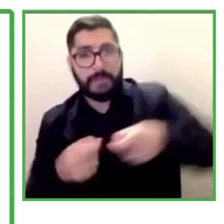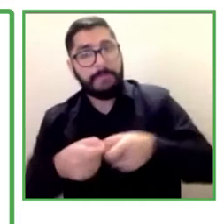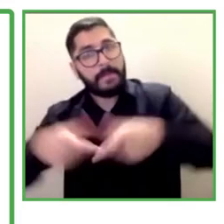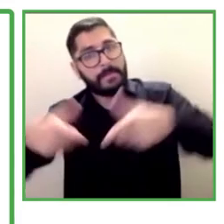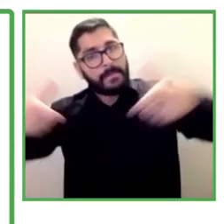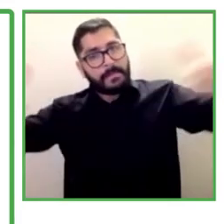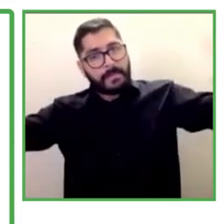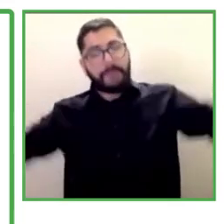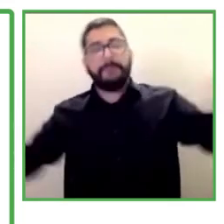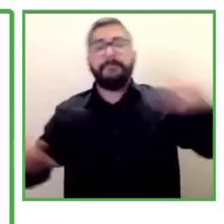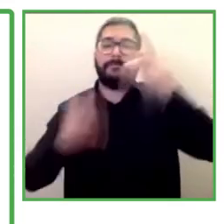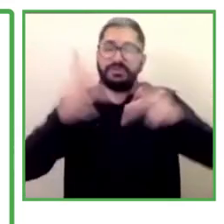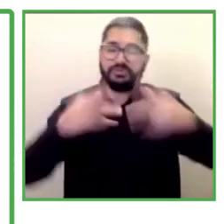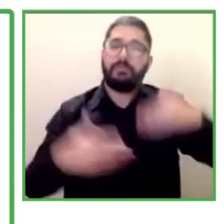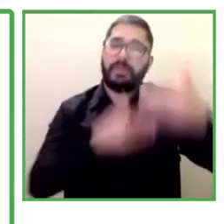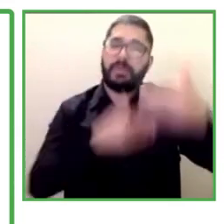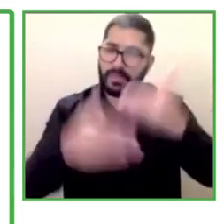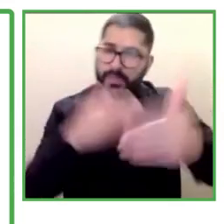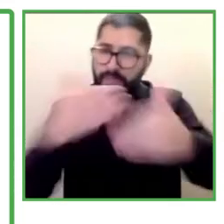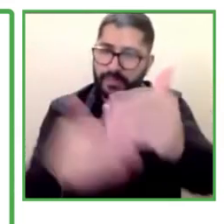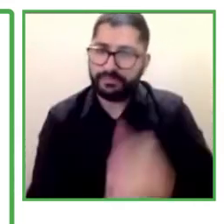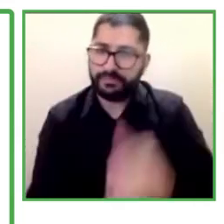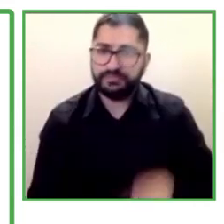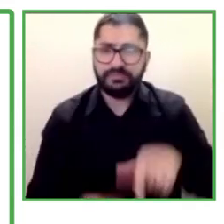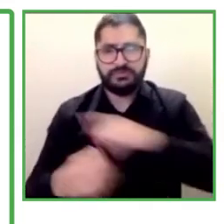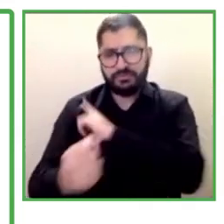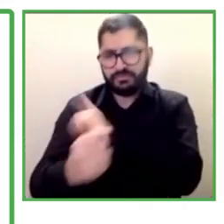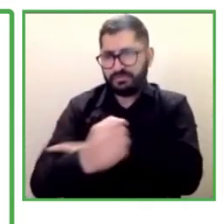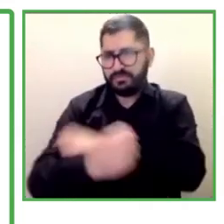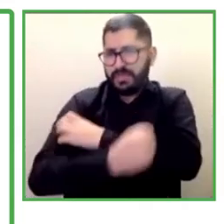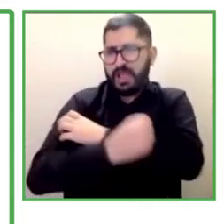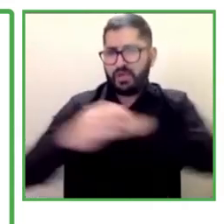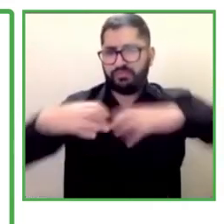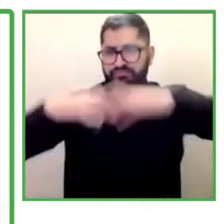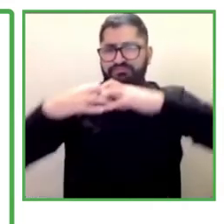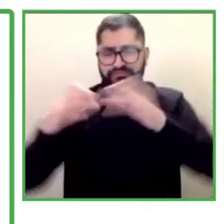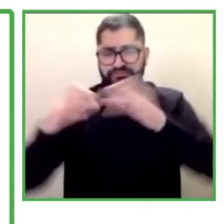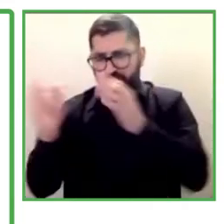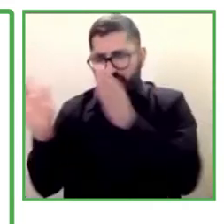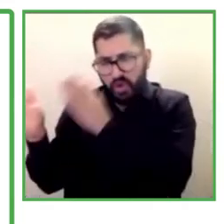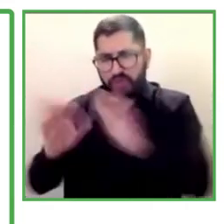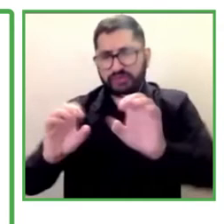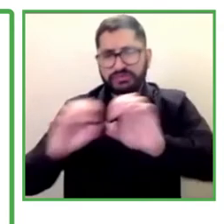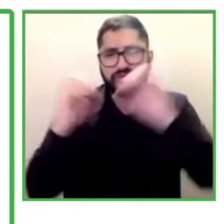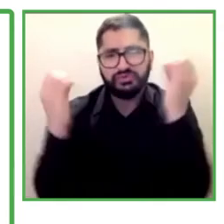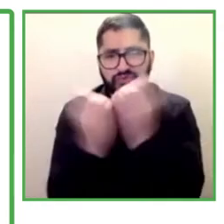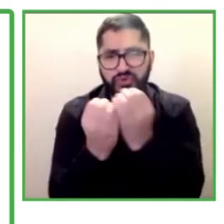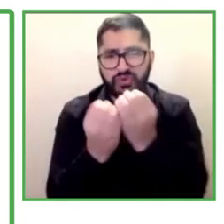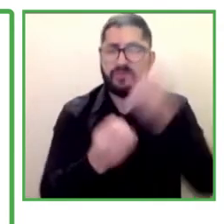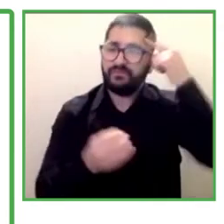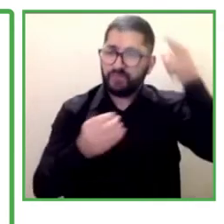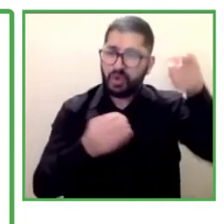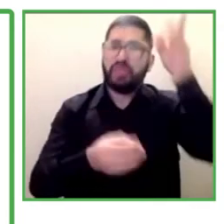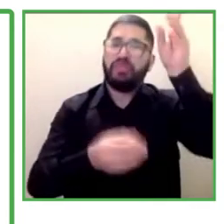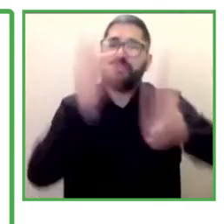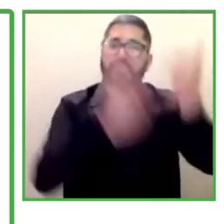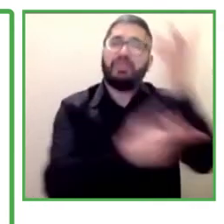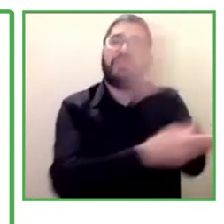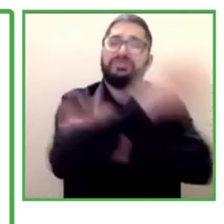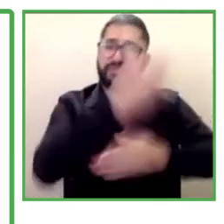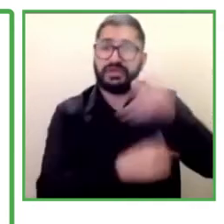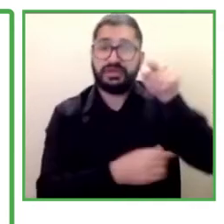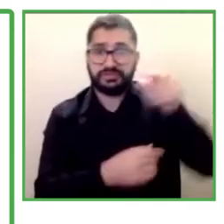process of the technical aspects of leaders and different disabled people so that